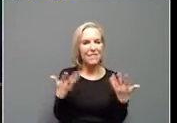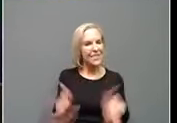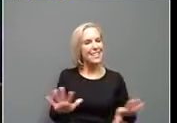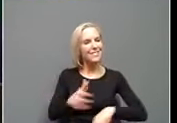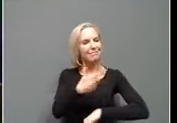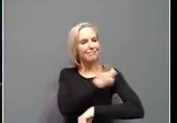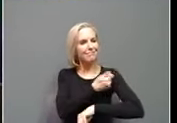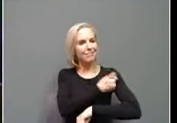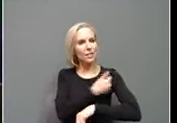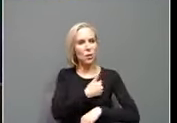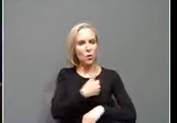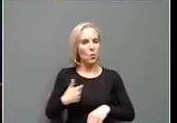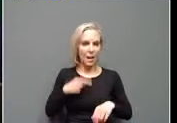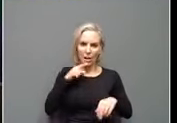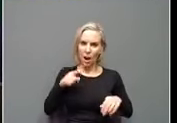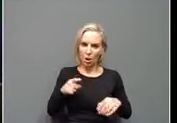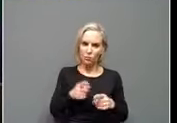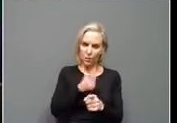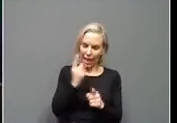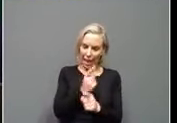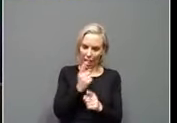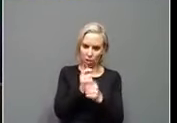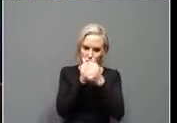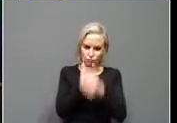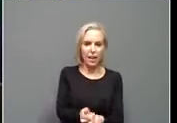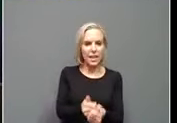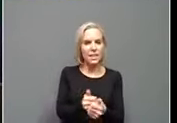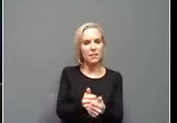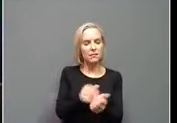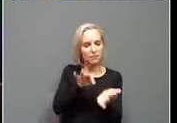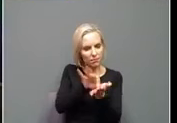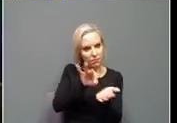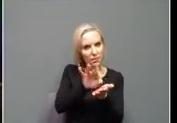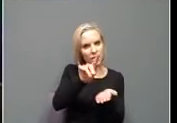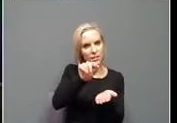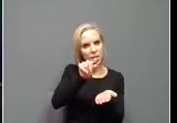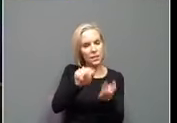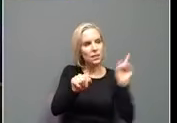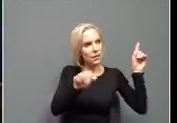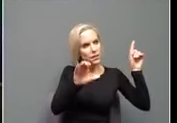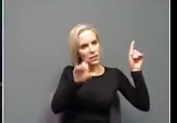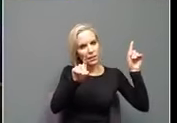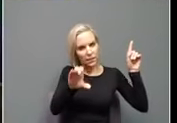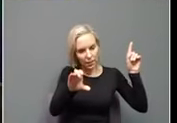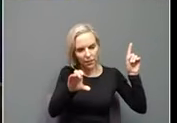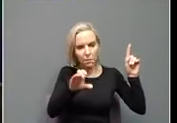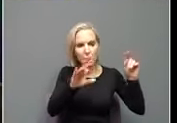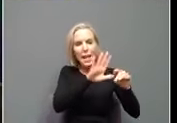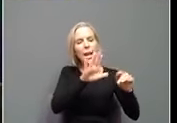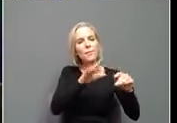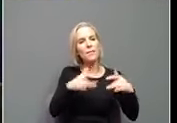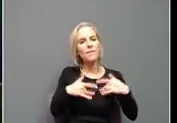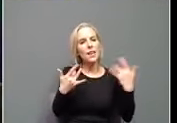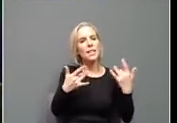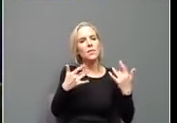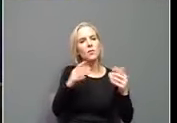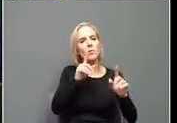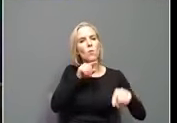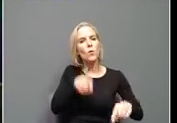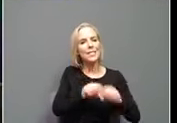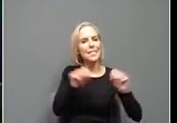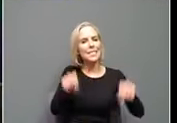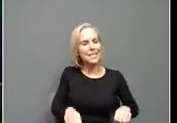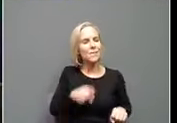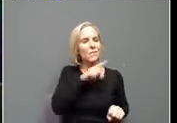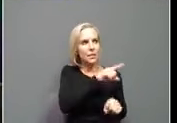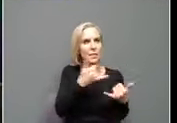actively tracking that data. The CDC, through its adverse events reporting system, is tracking that data. And I